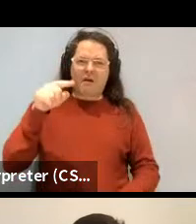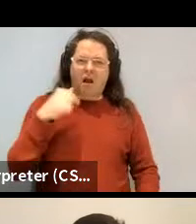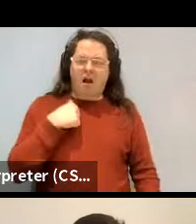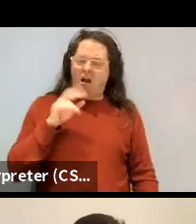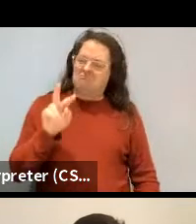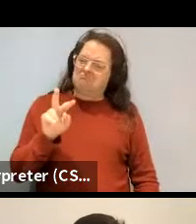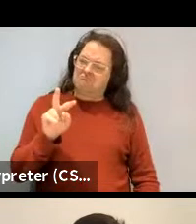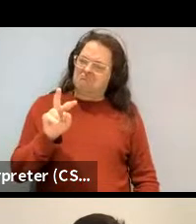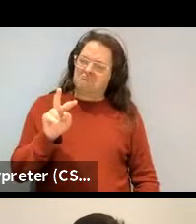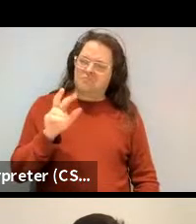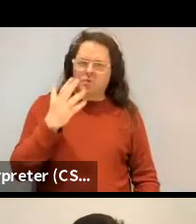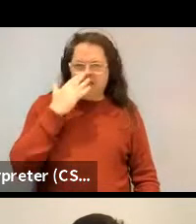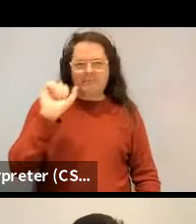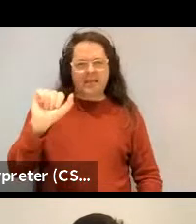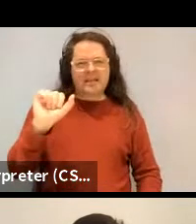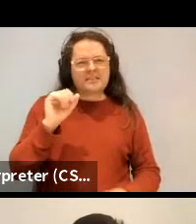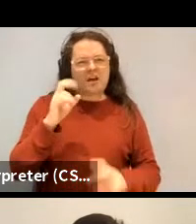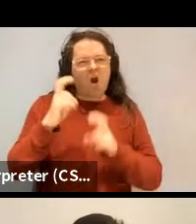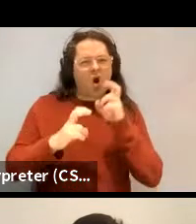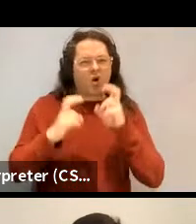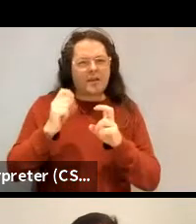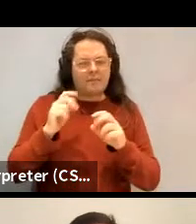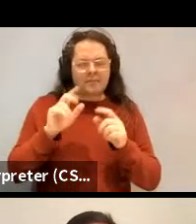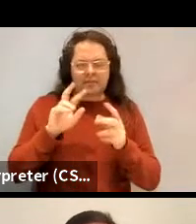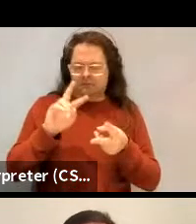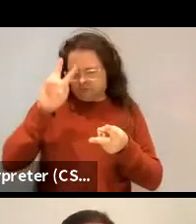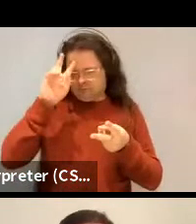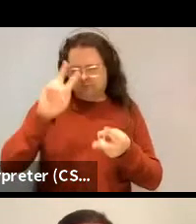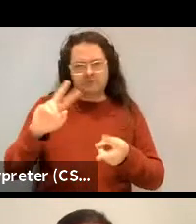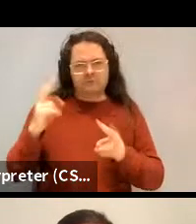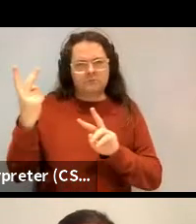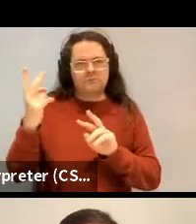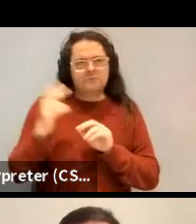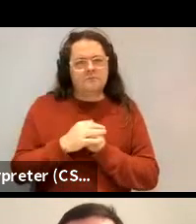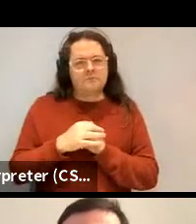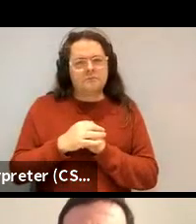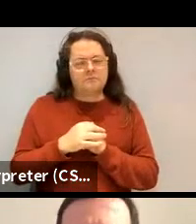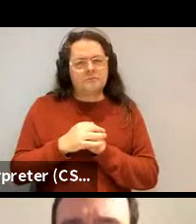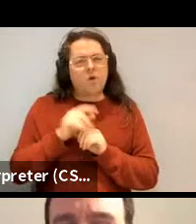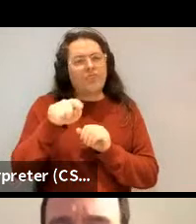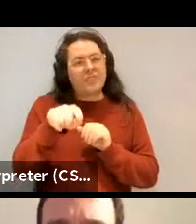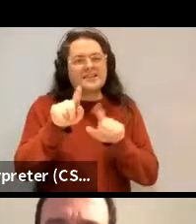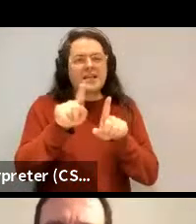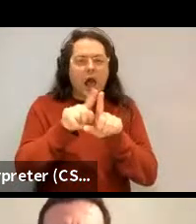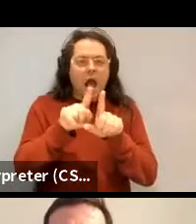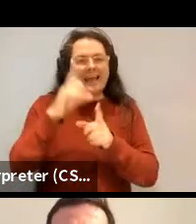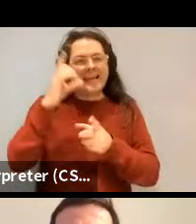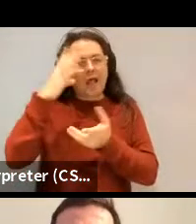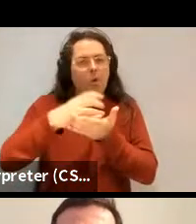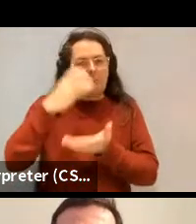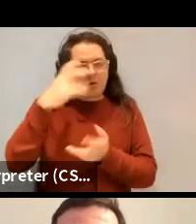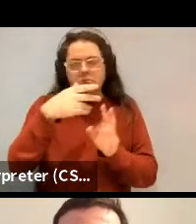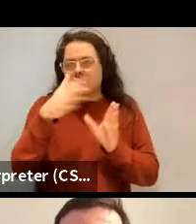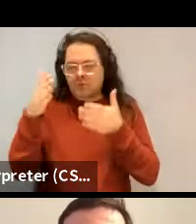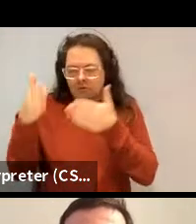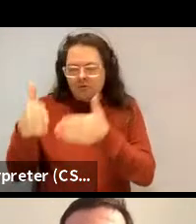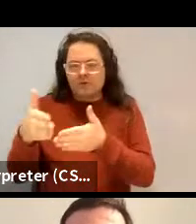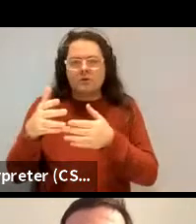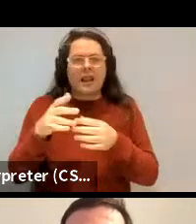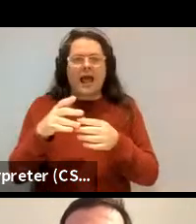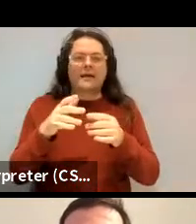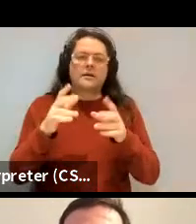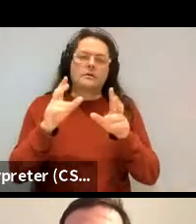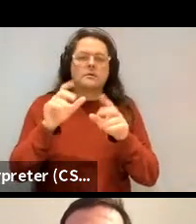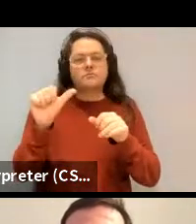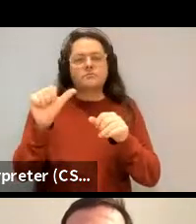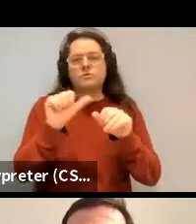exactly, you know. So could be a case of, of innate. So there's lots of these innate supposed phrase structure things.